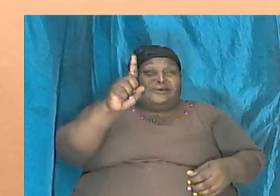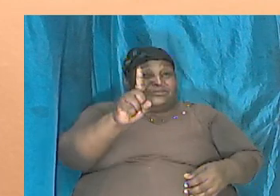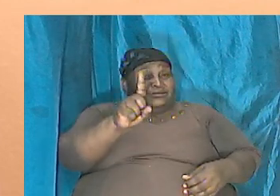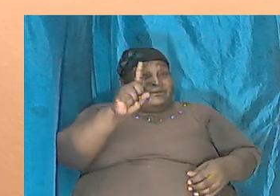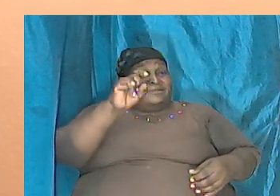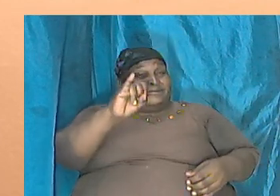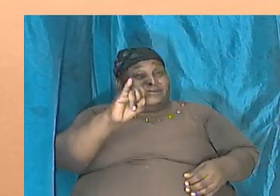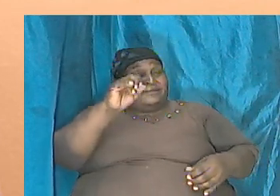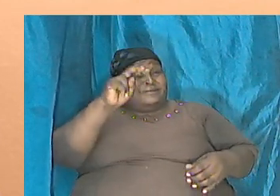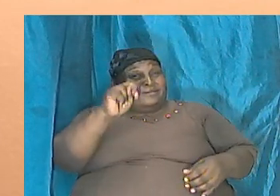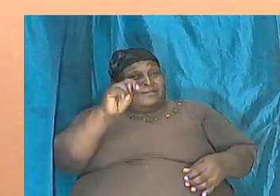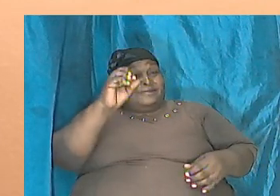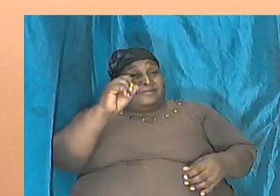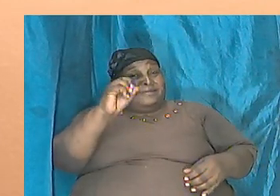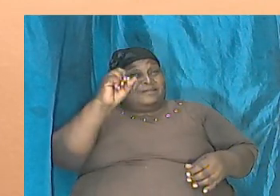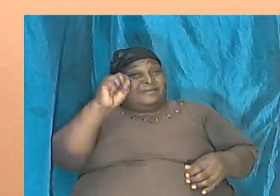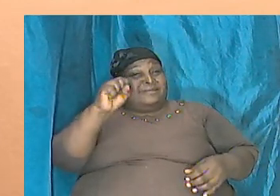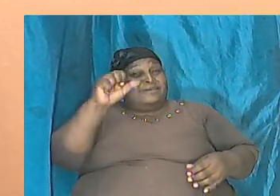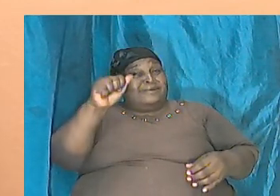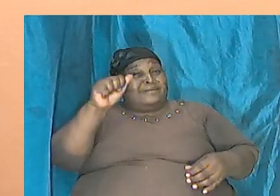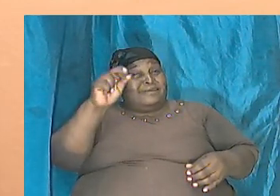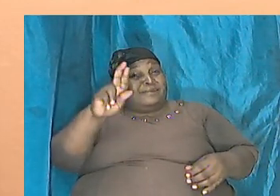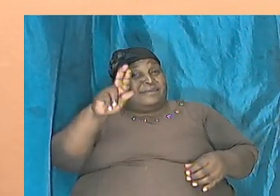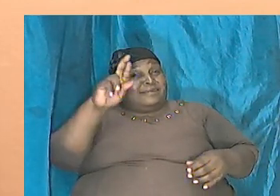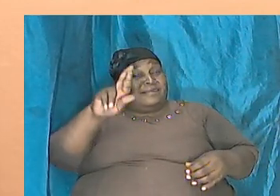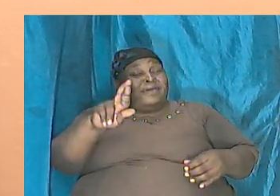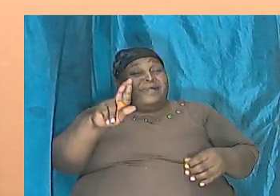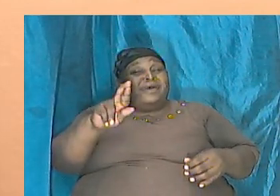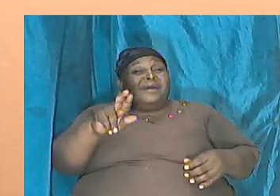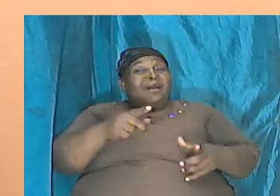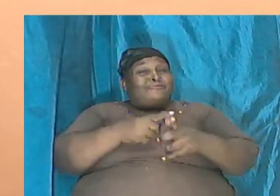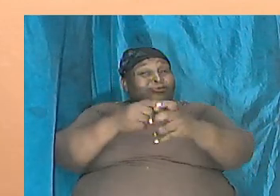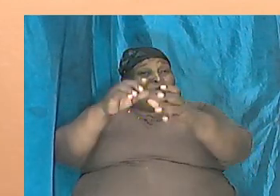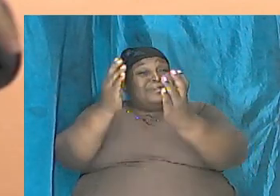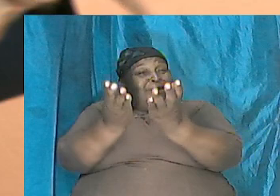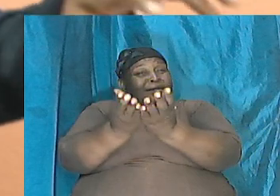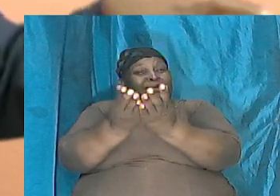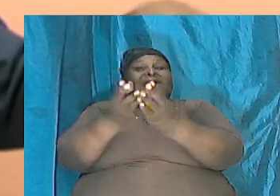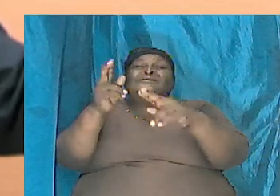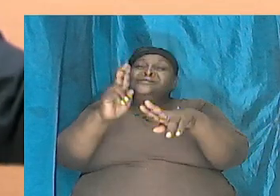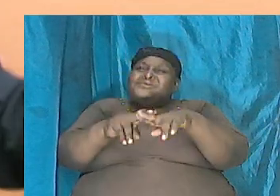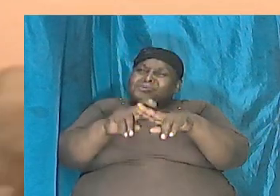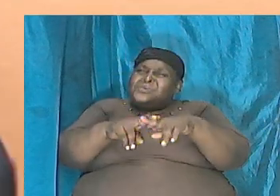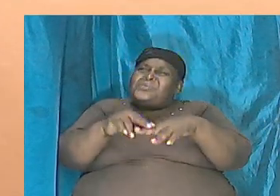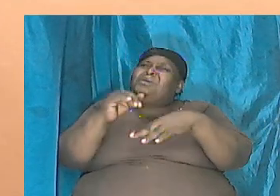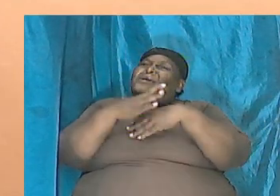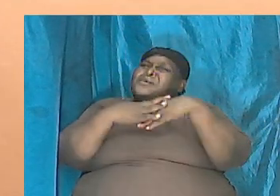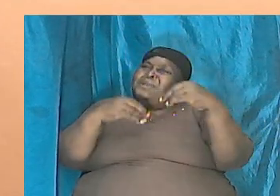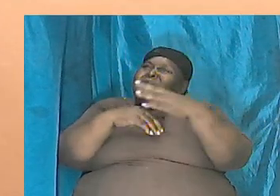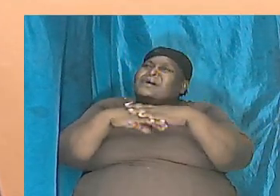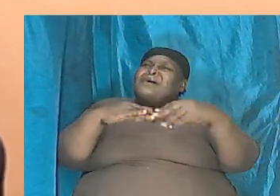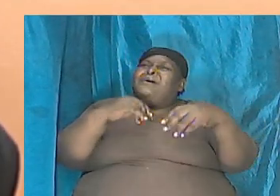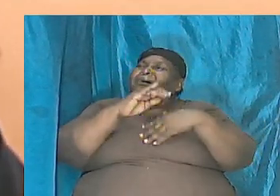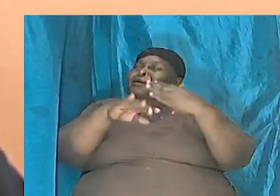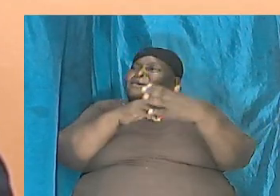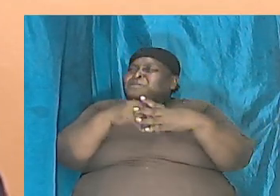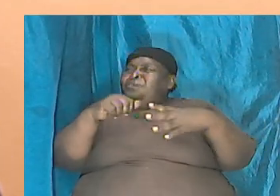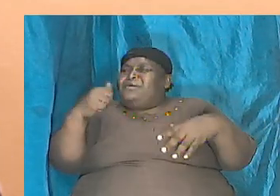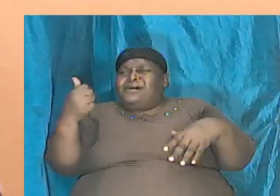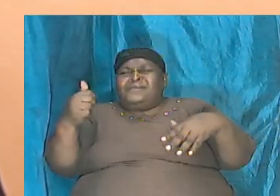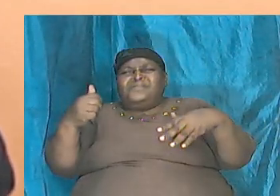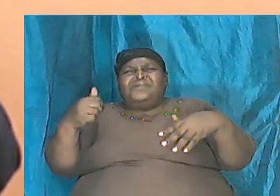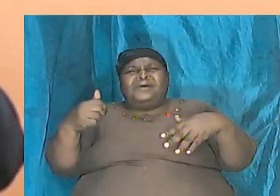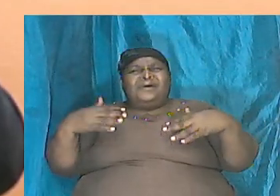that can run go in the ark and sit down and comfortable like all the other animals and can hold